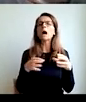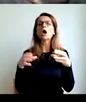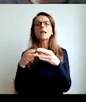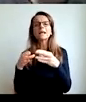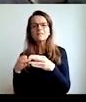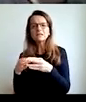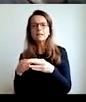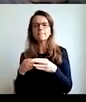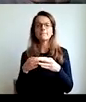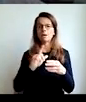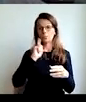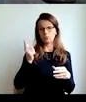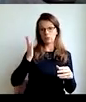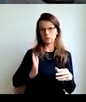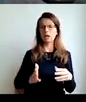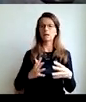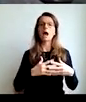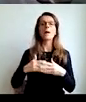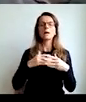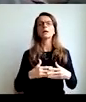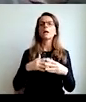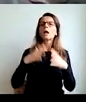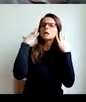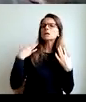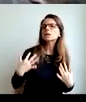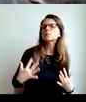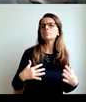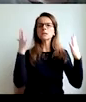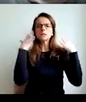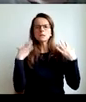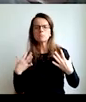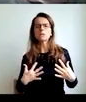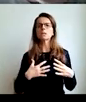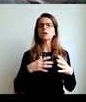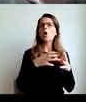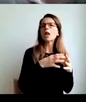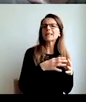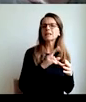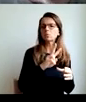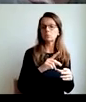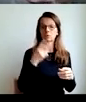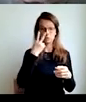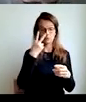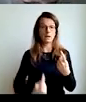it was a collective society, and on the other side, US, hippies,